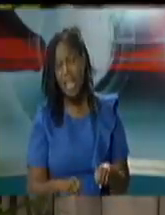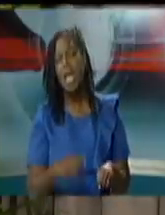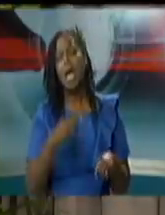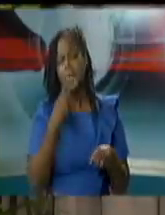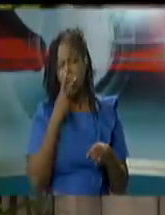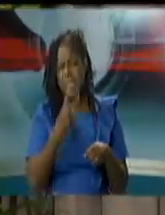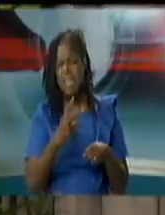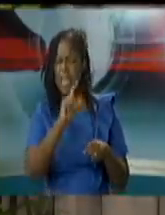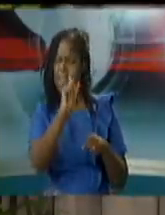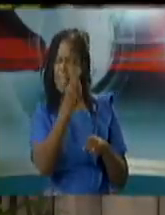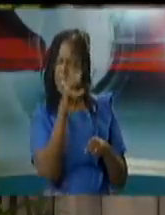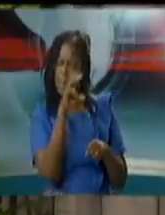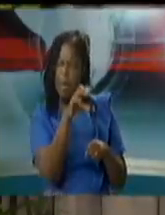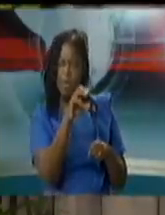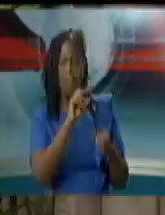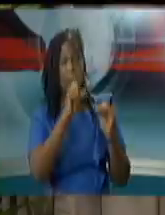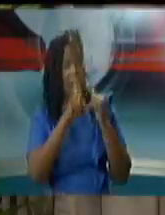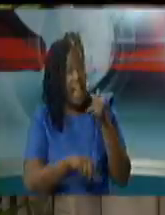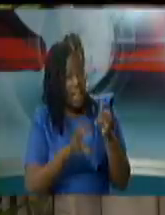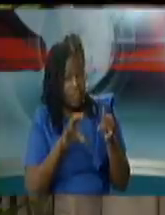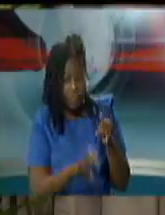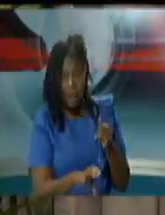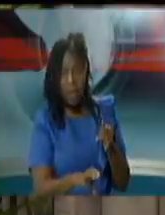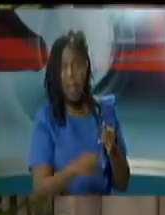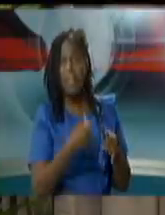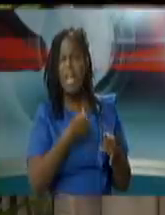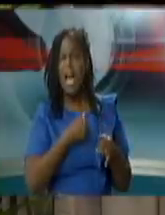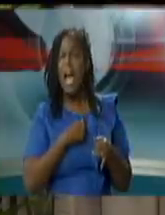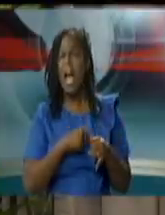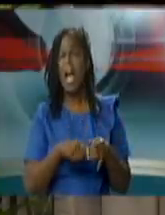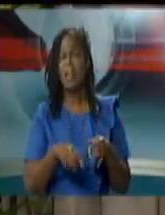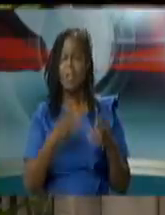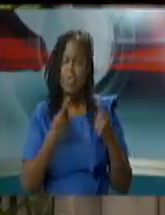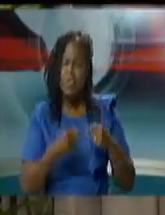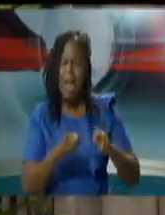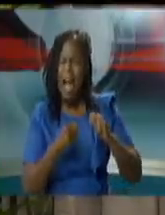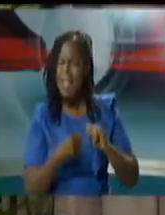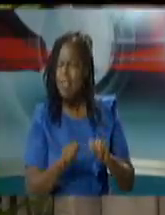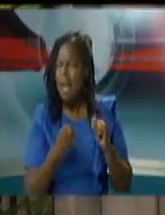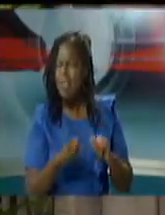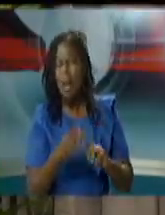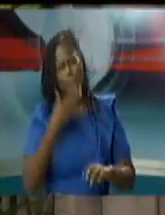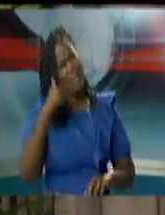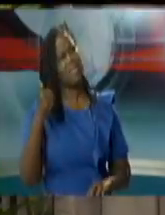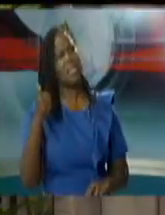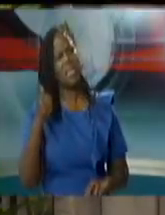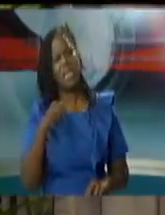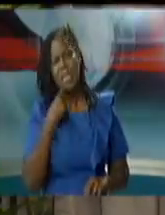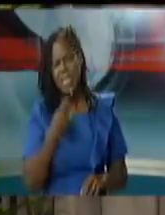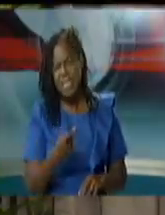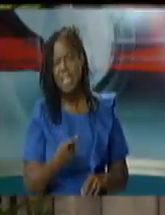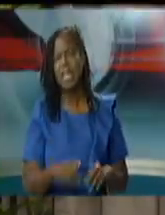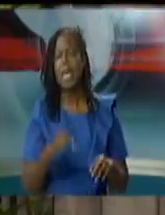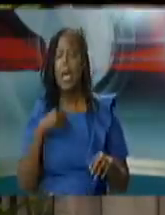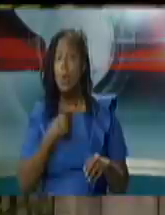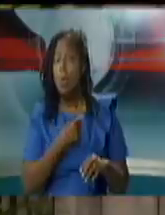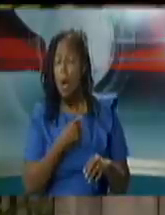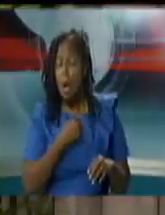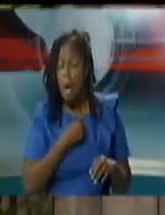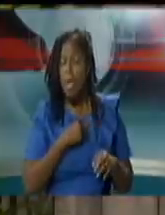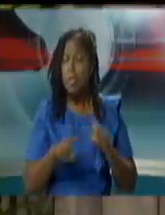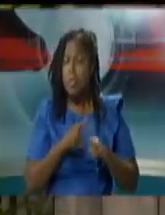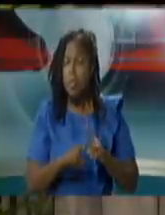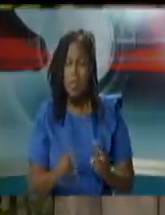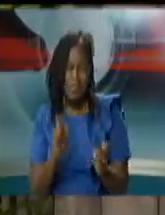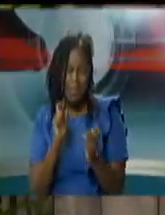paragraphs that i was at pains to protect the officer who i asked to push that letter forward by saying that this was done under the specific um direction